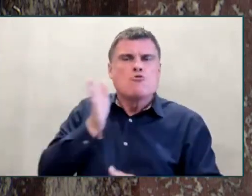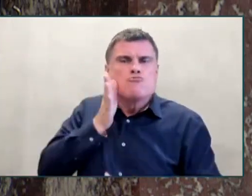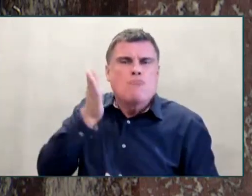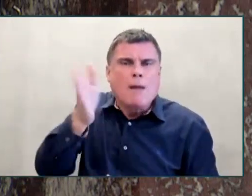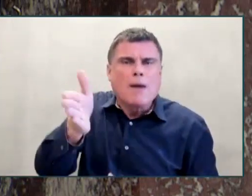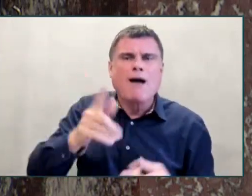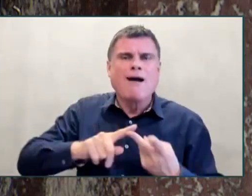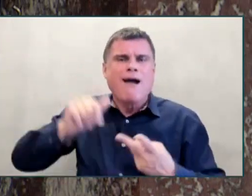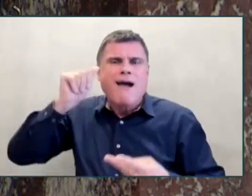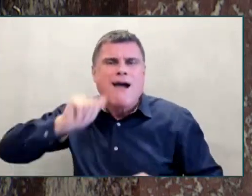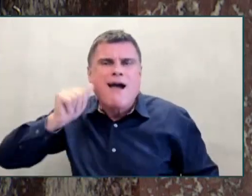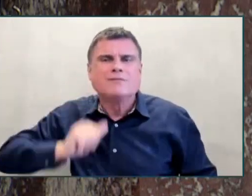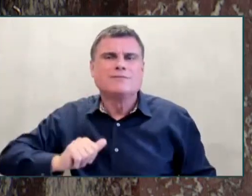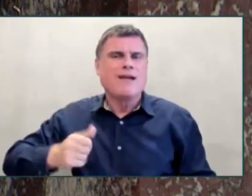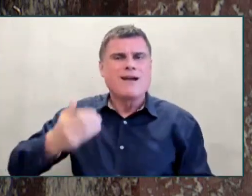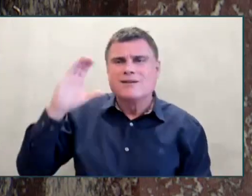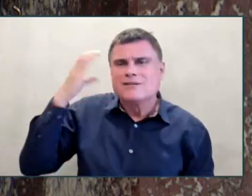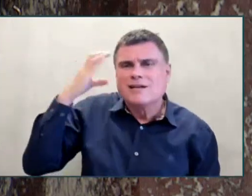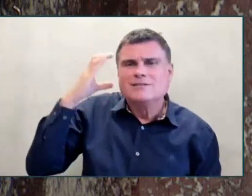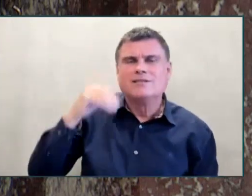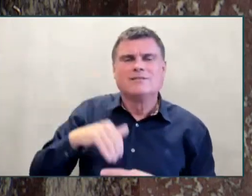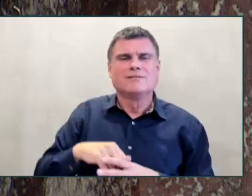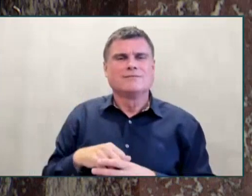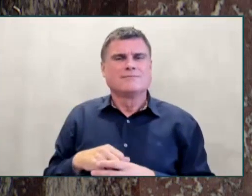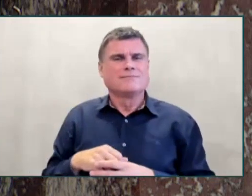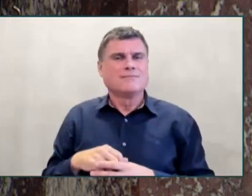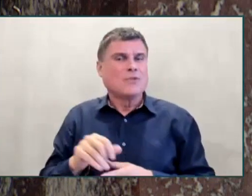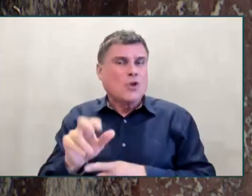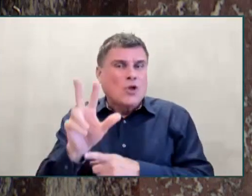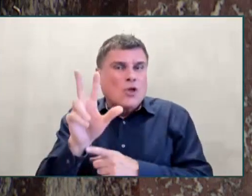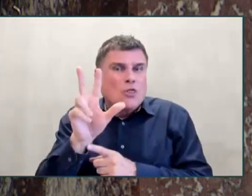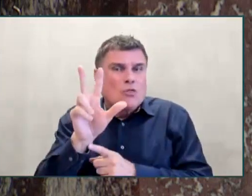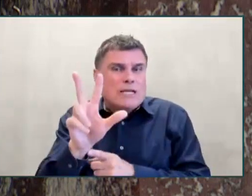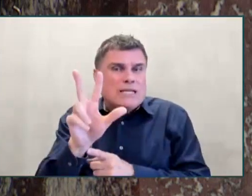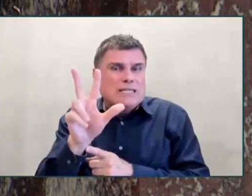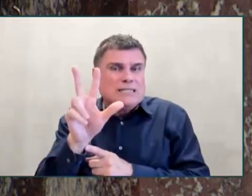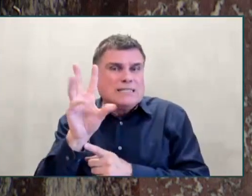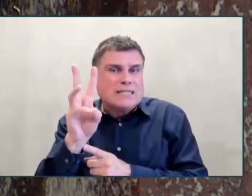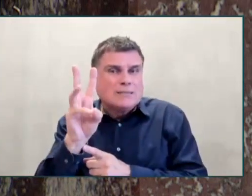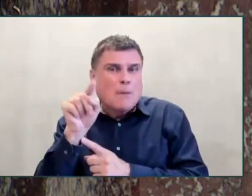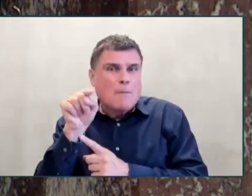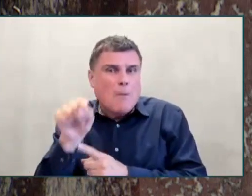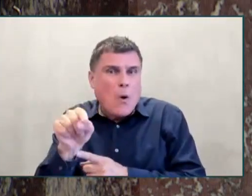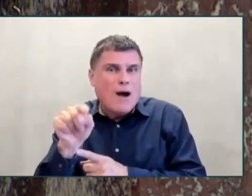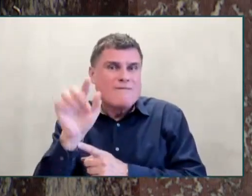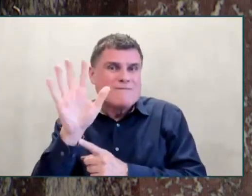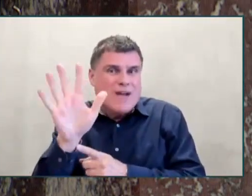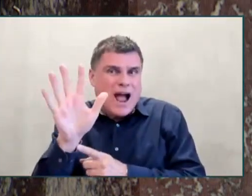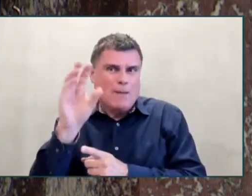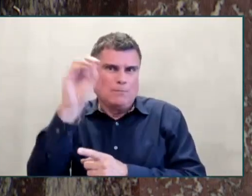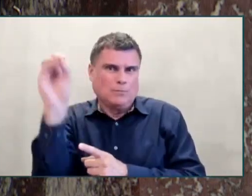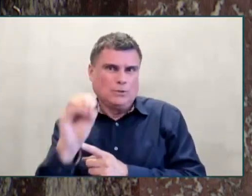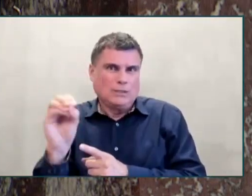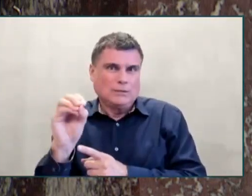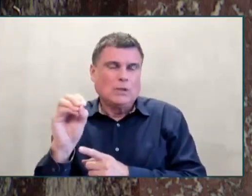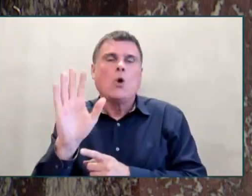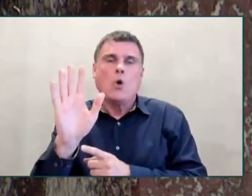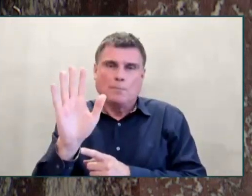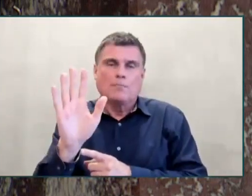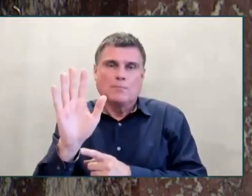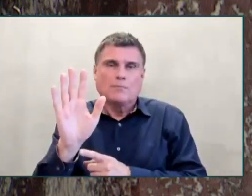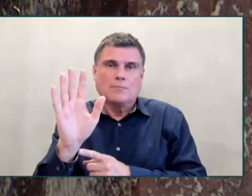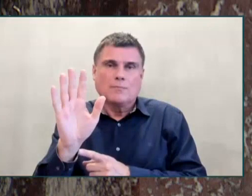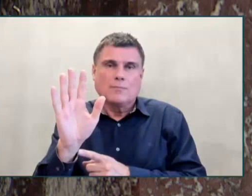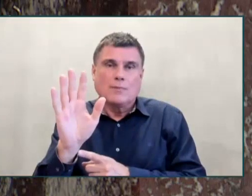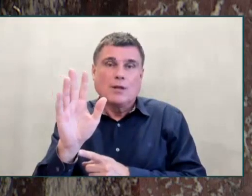of the Indigenous people